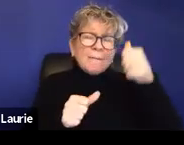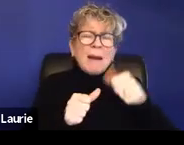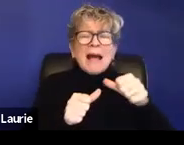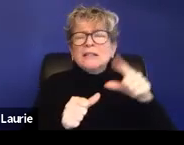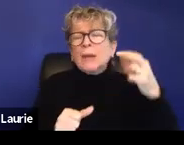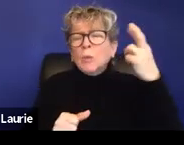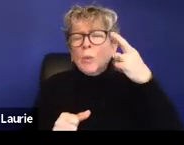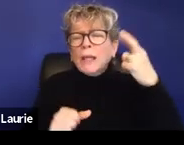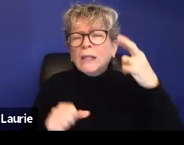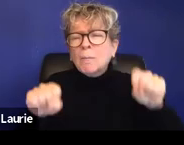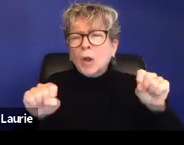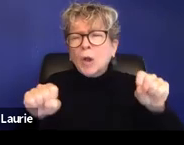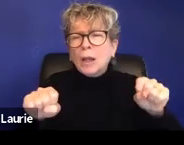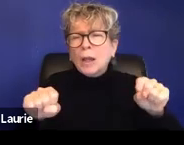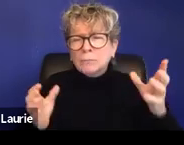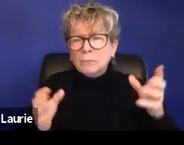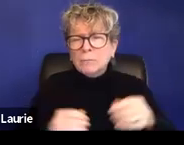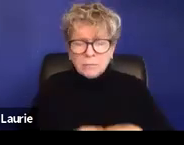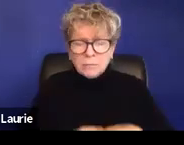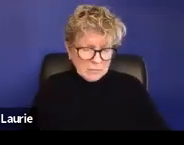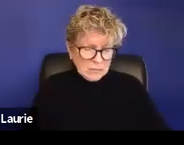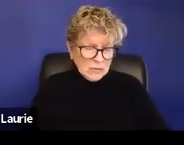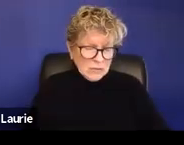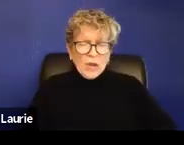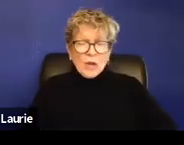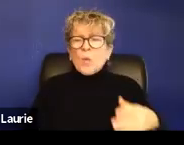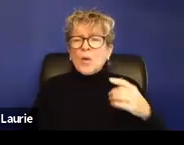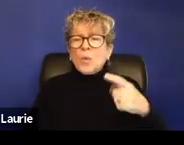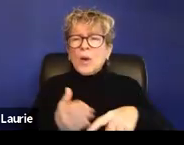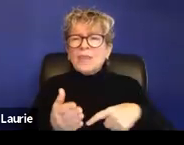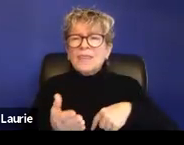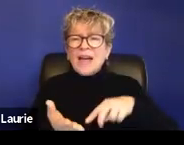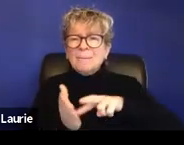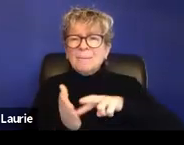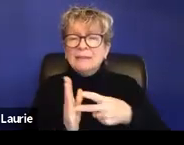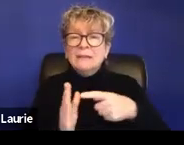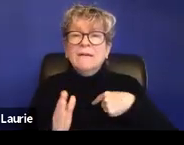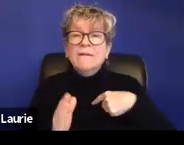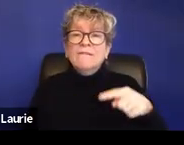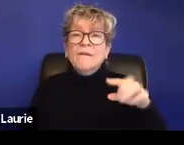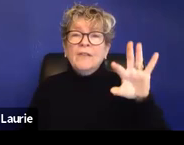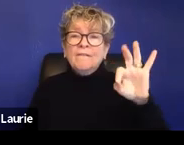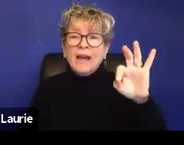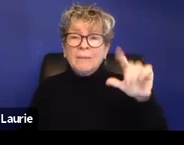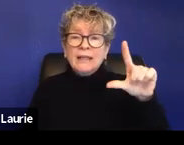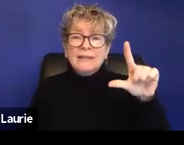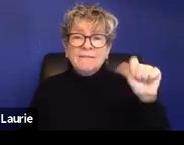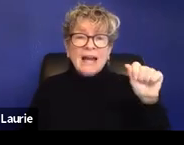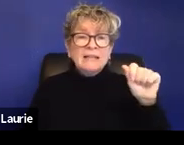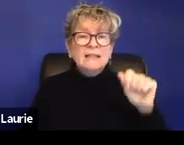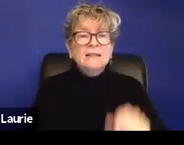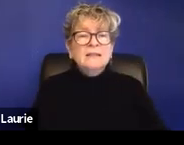something for the survivor to consider what is reasonable. Um, with the Family Leave Act, for example, that